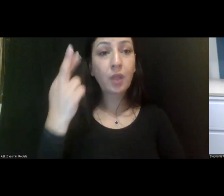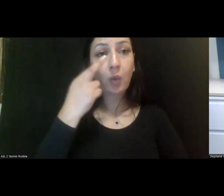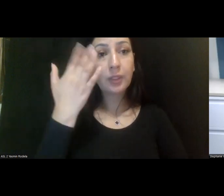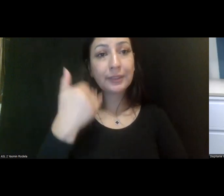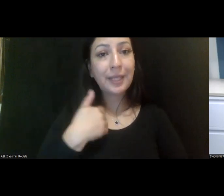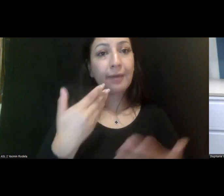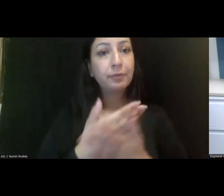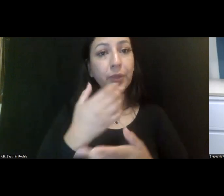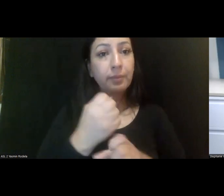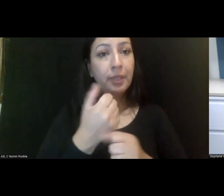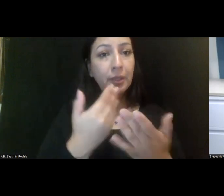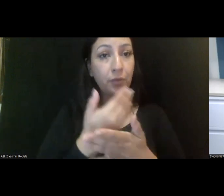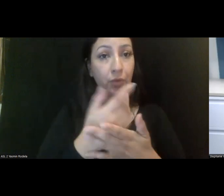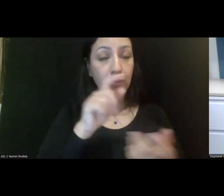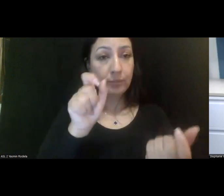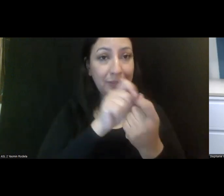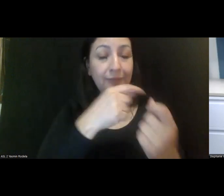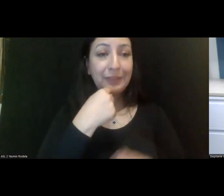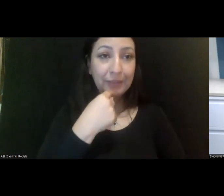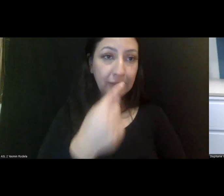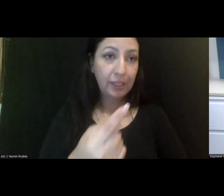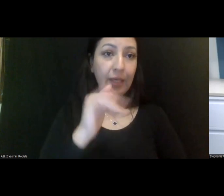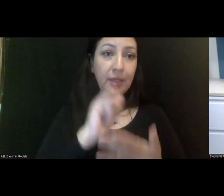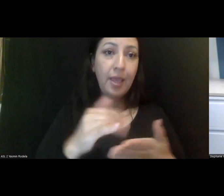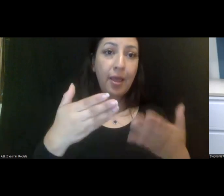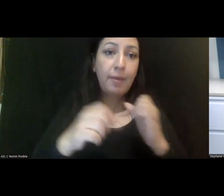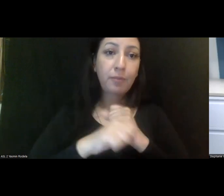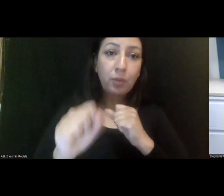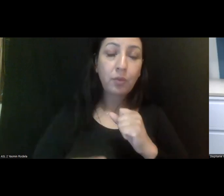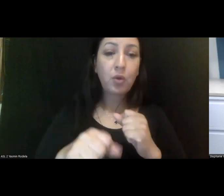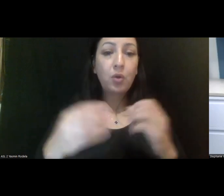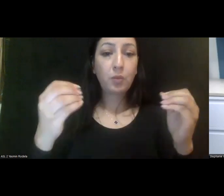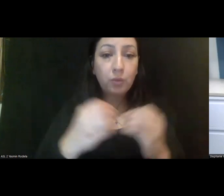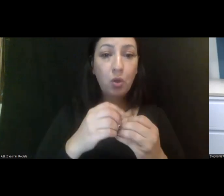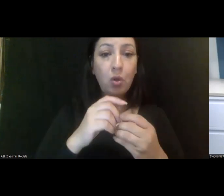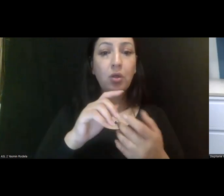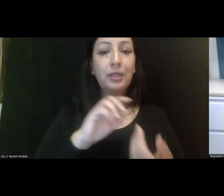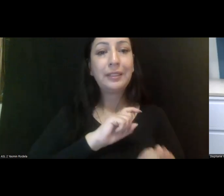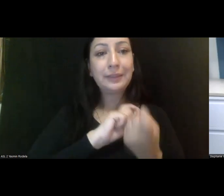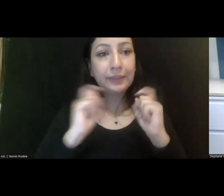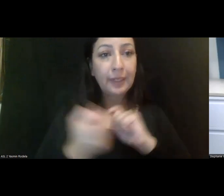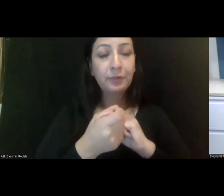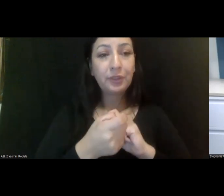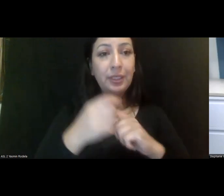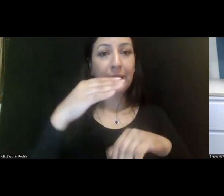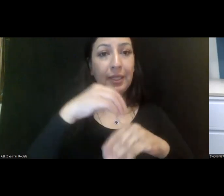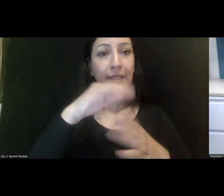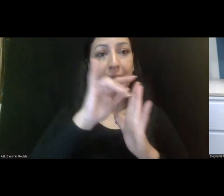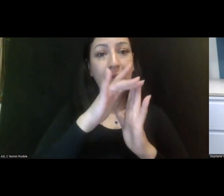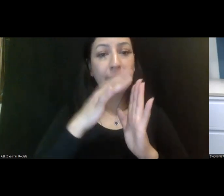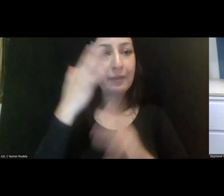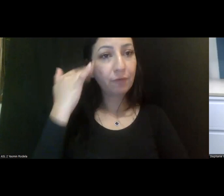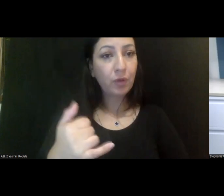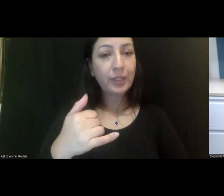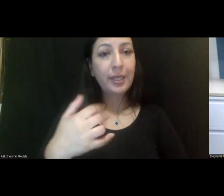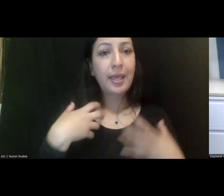updated to specifically say, um, to promote transformational change in California's behavioral health system